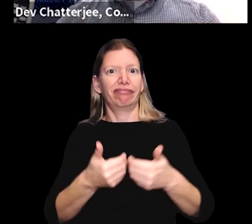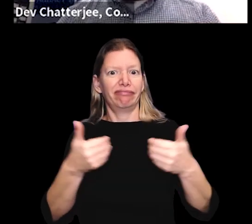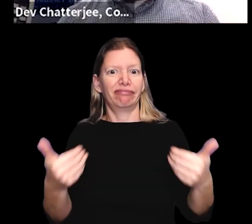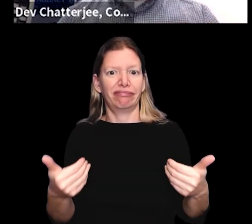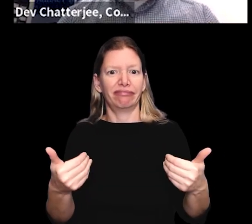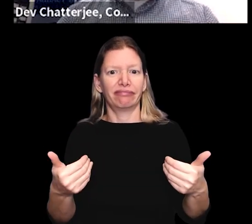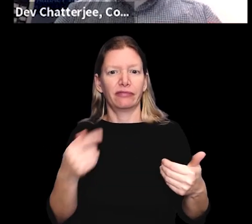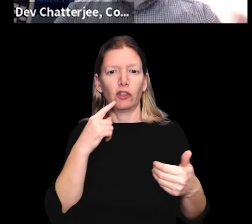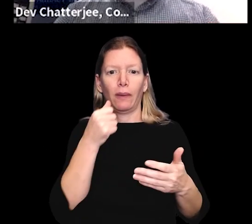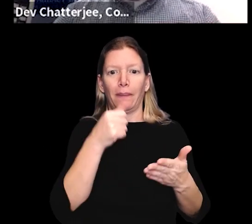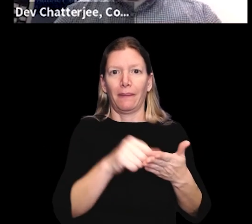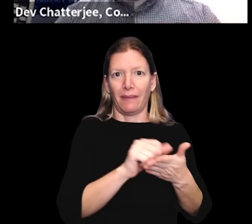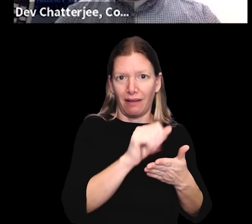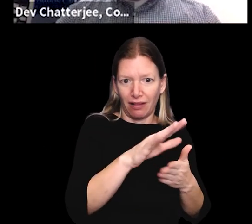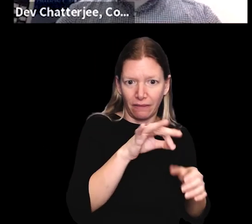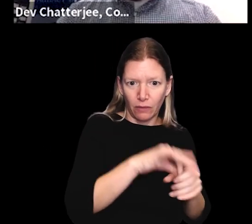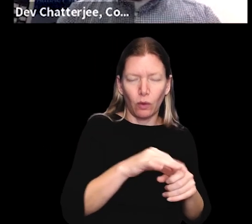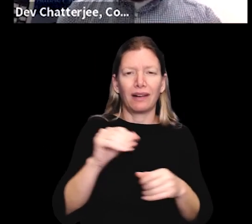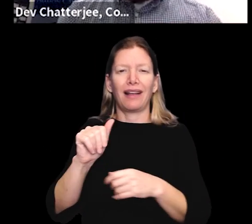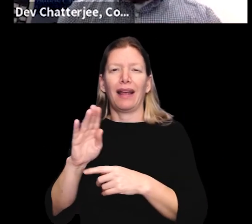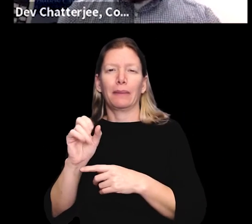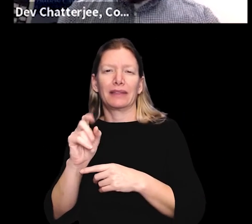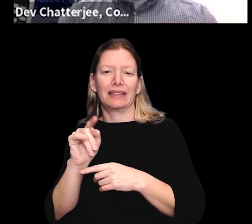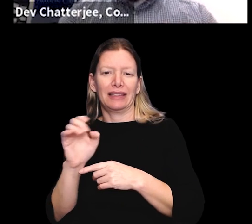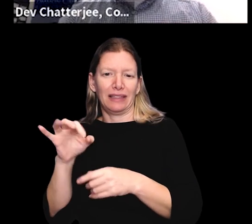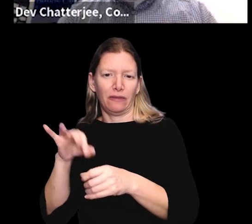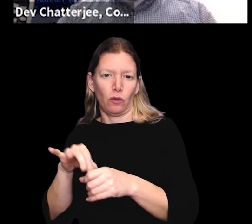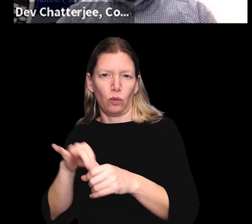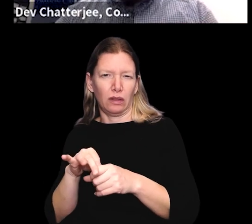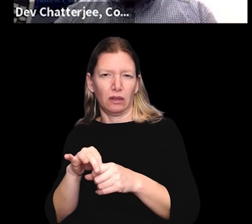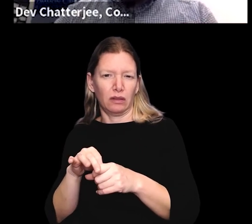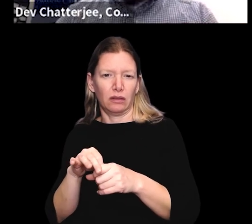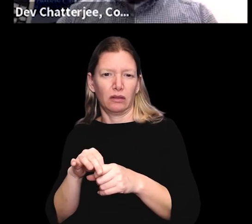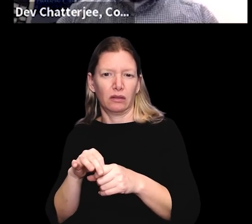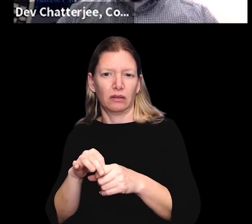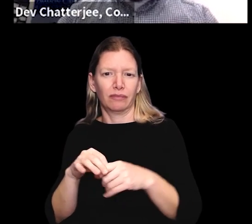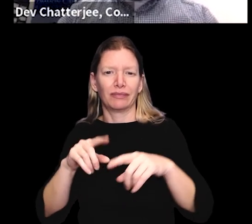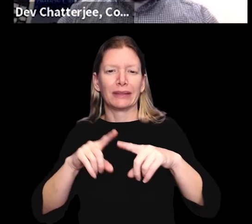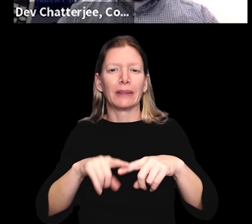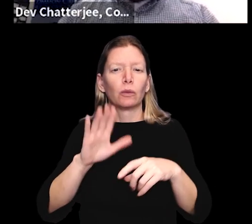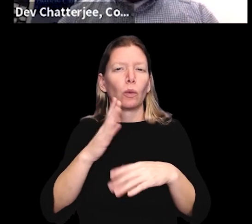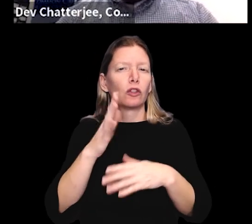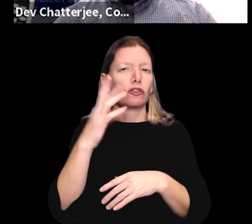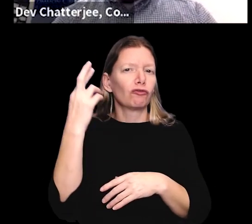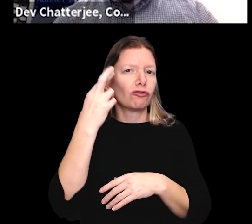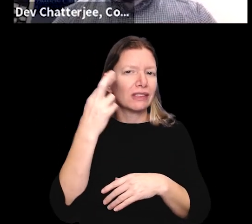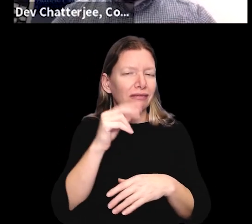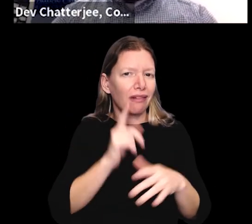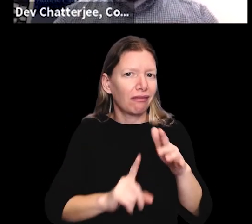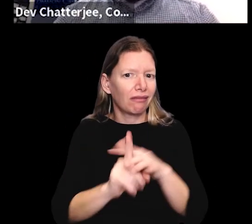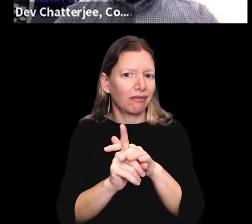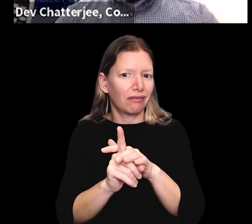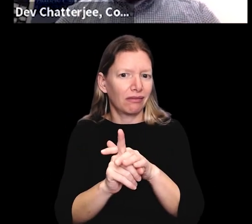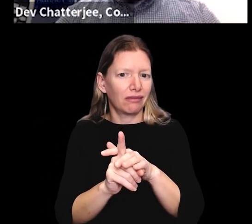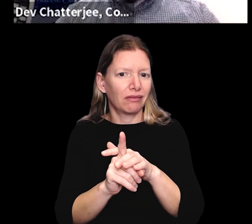and procedures for mail in voting and absentee voting. And depending on what your